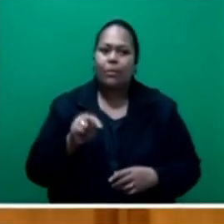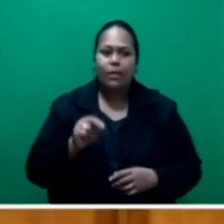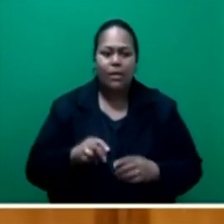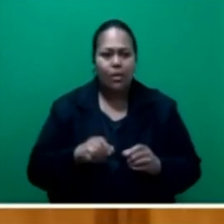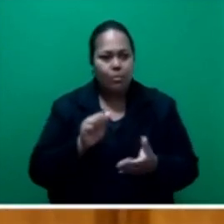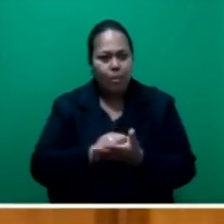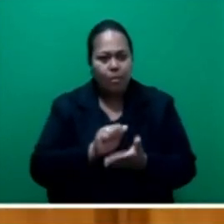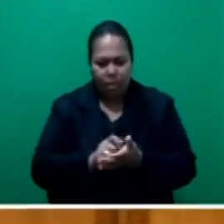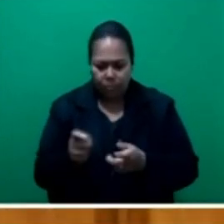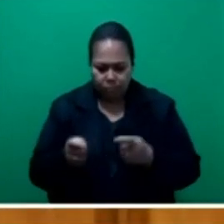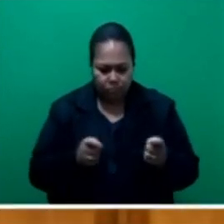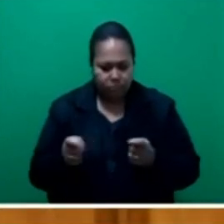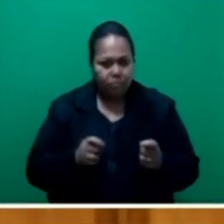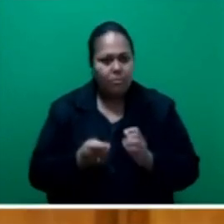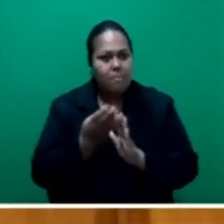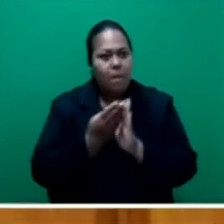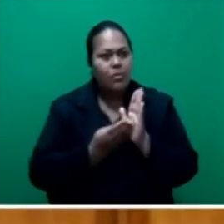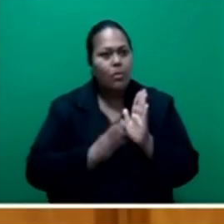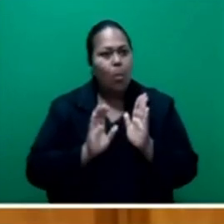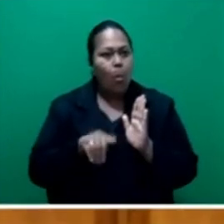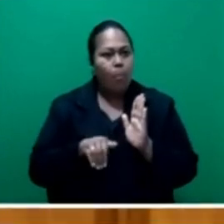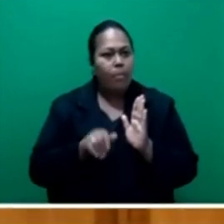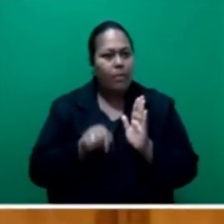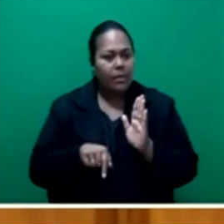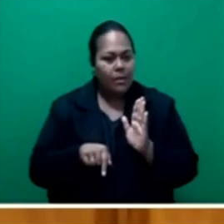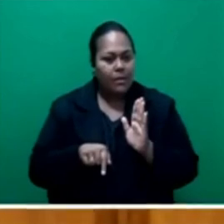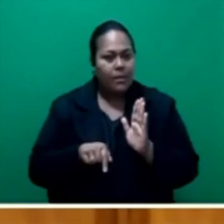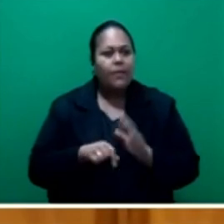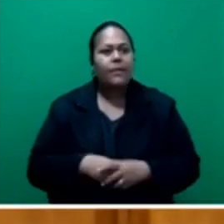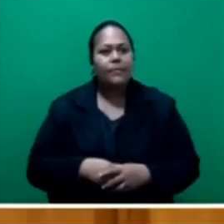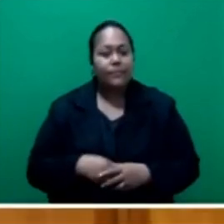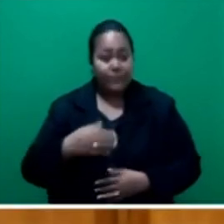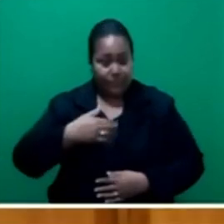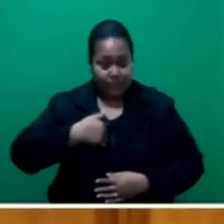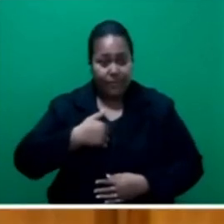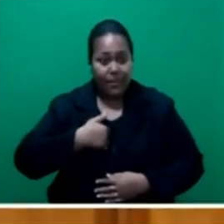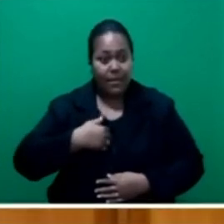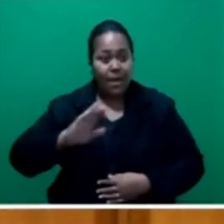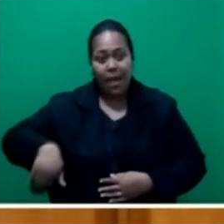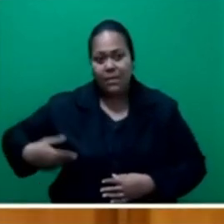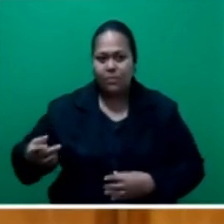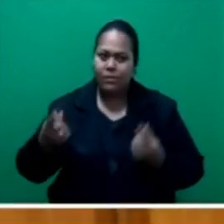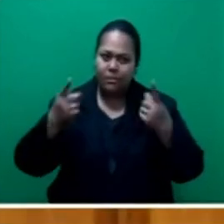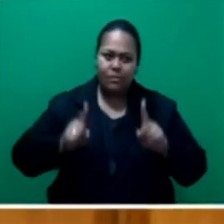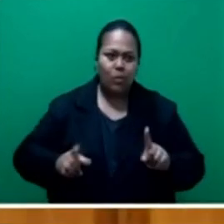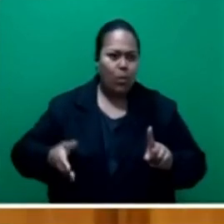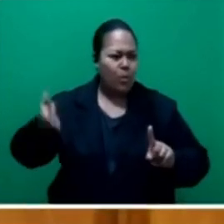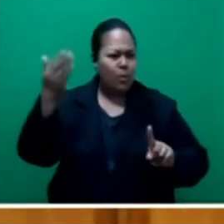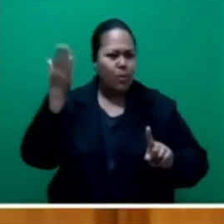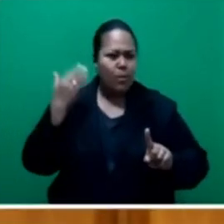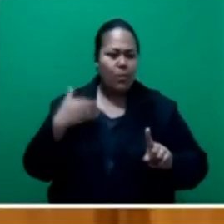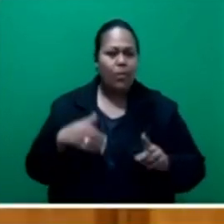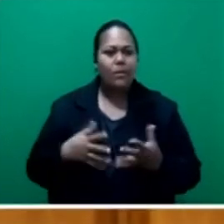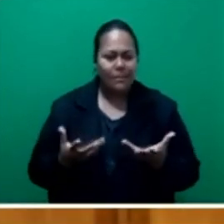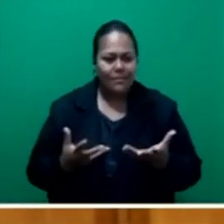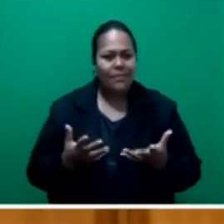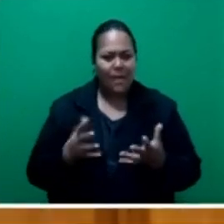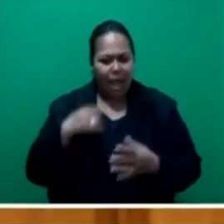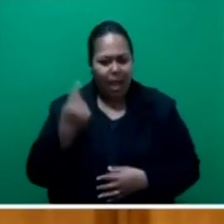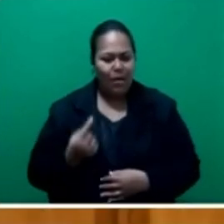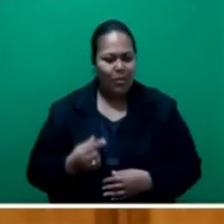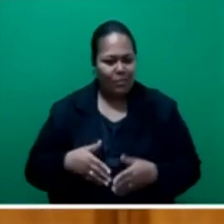tight control of our household budget. And due to my being a widow for many years now, and for the sake of my independence,